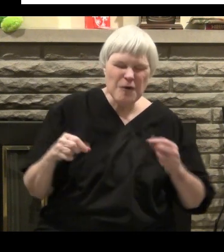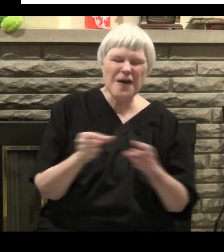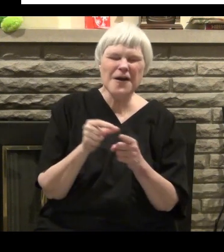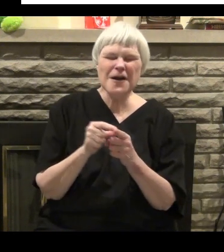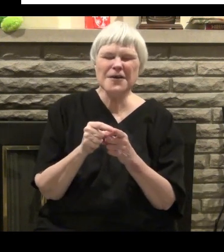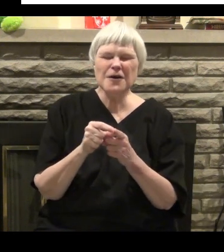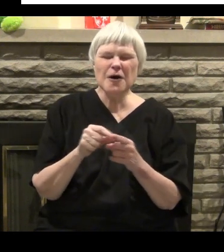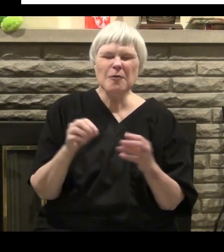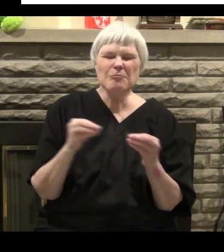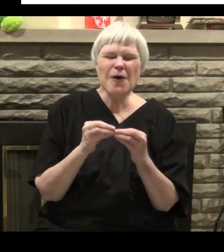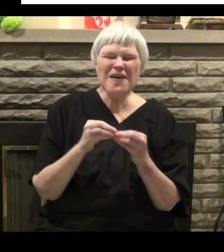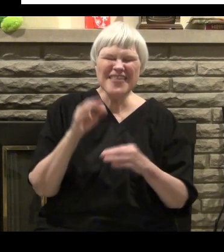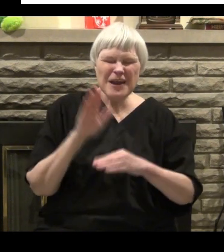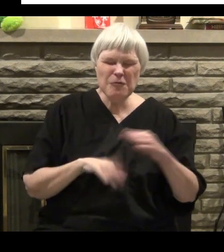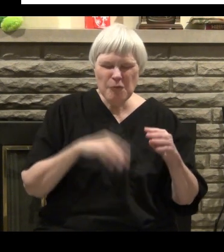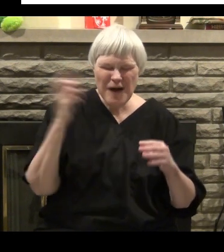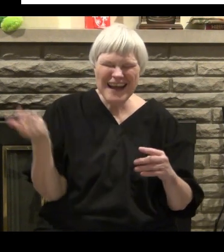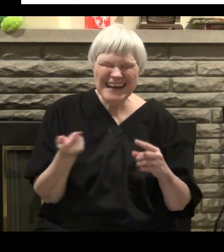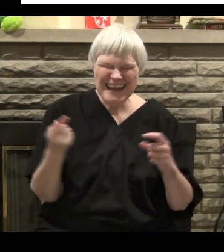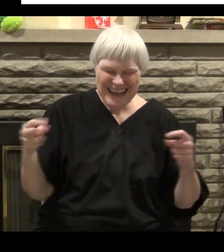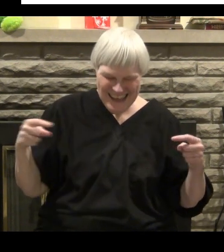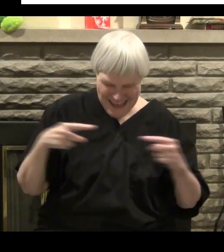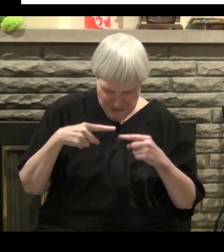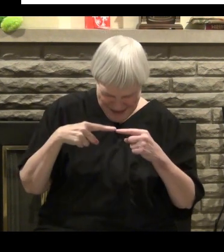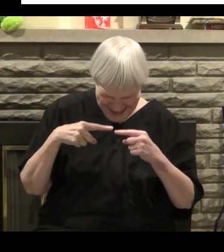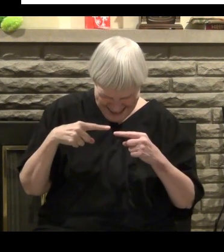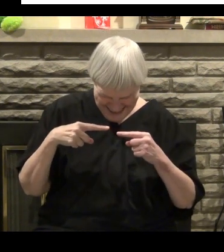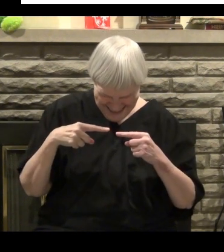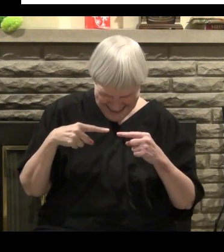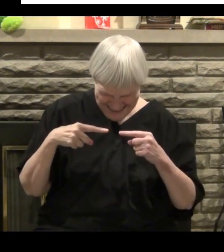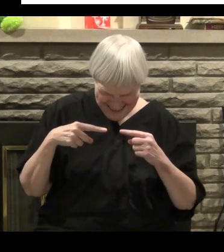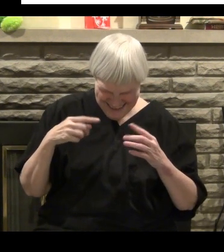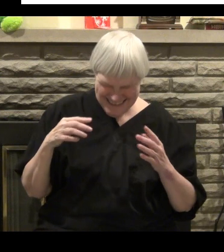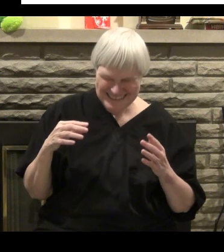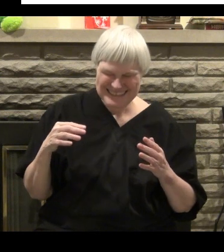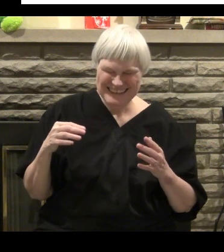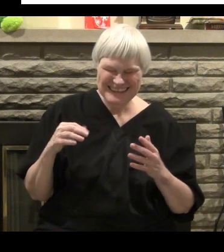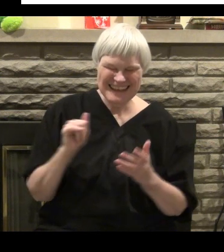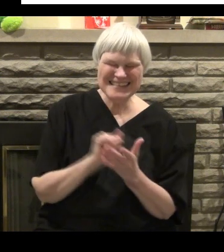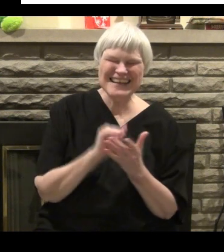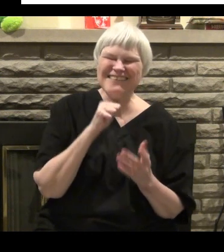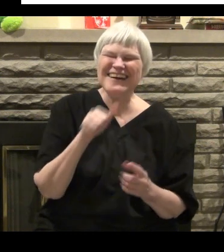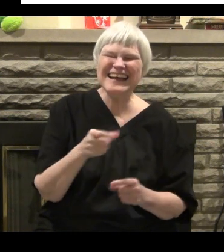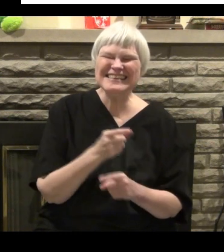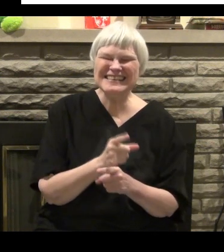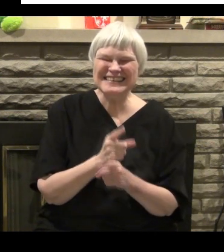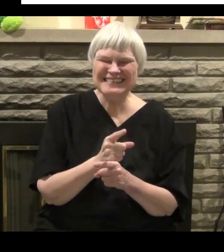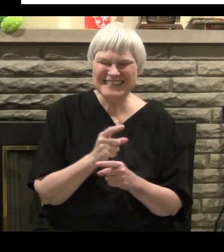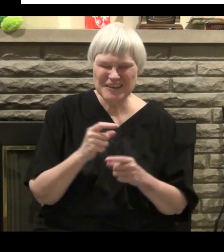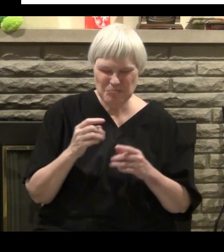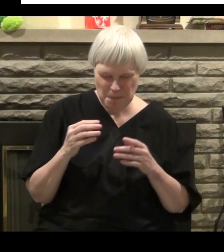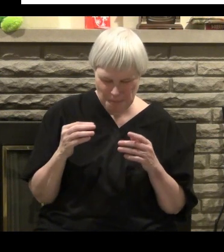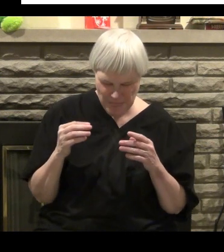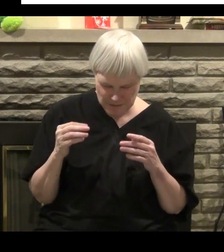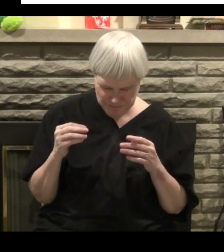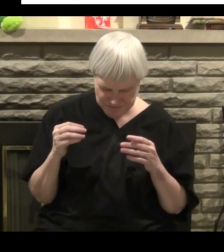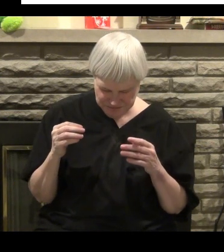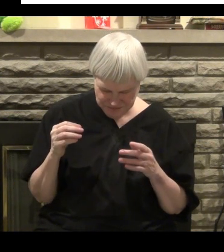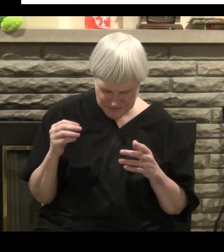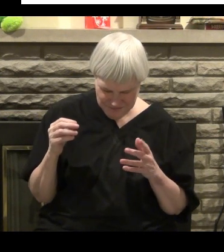I don't know if anybody else noticed it either but they put enmities in here as if there's more than one.